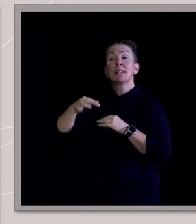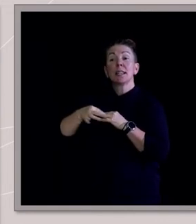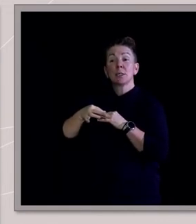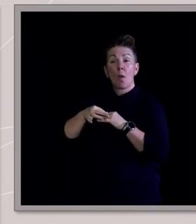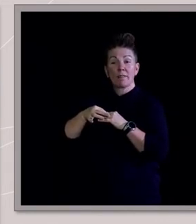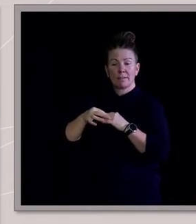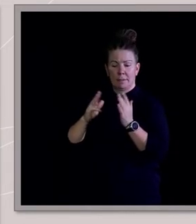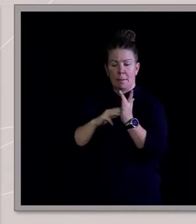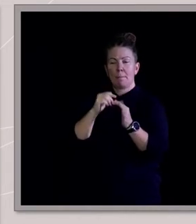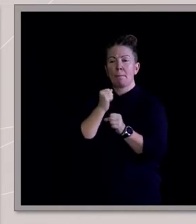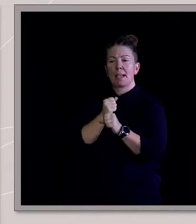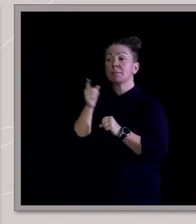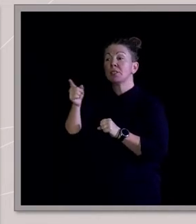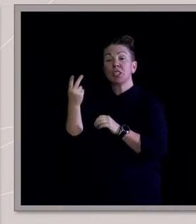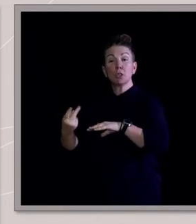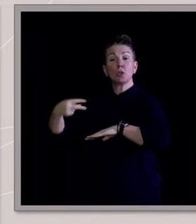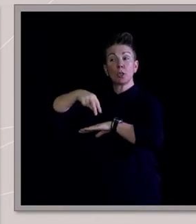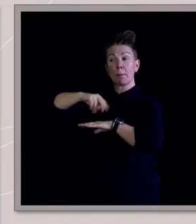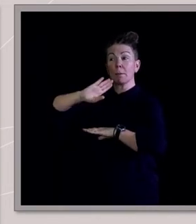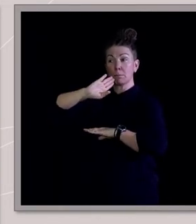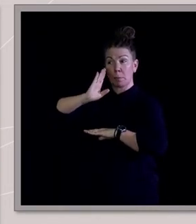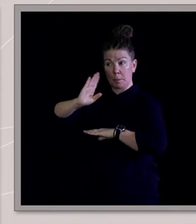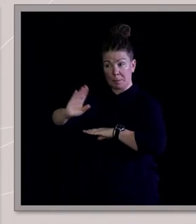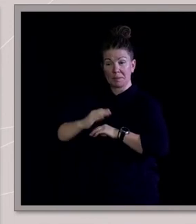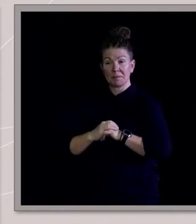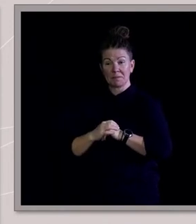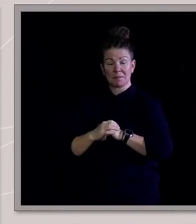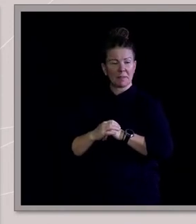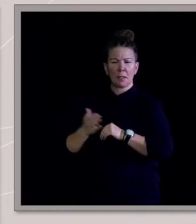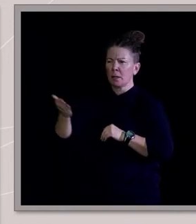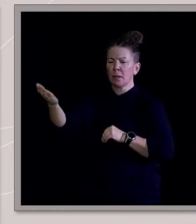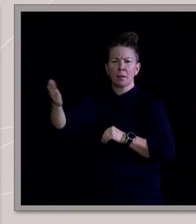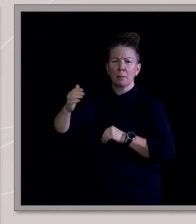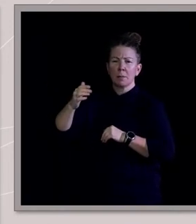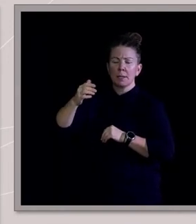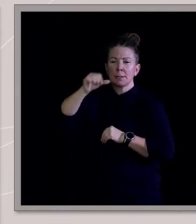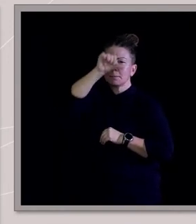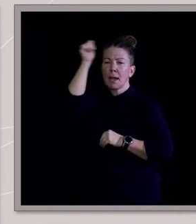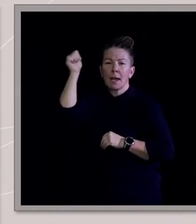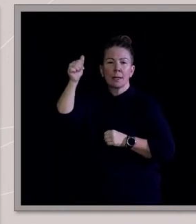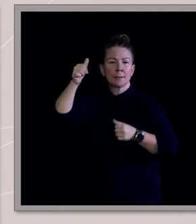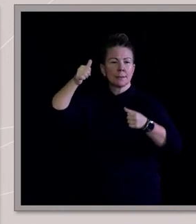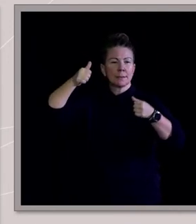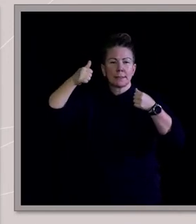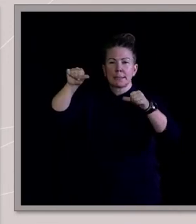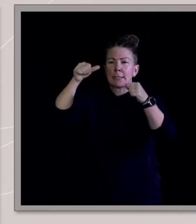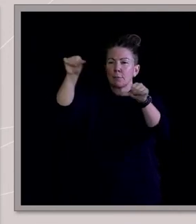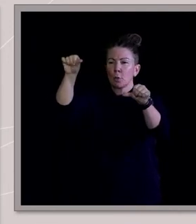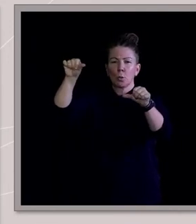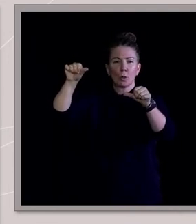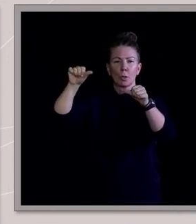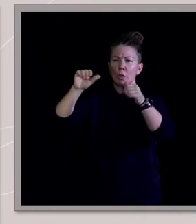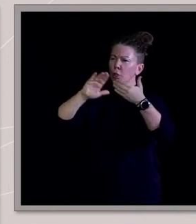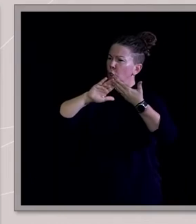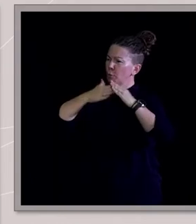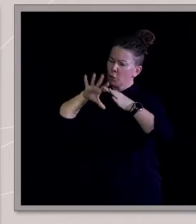her testimony. And these were smart, successful, community